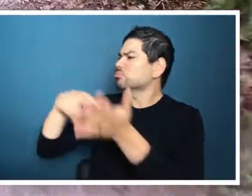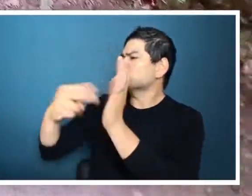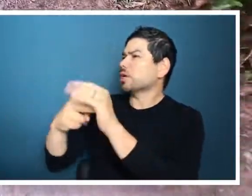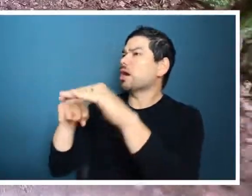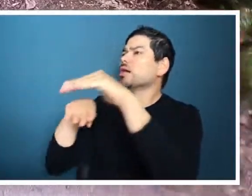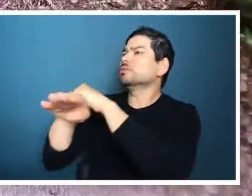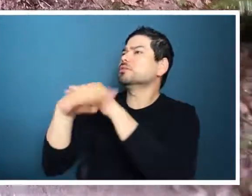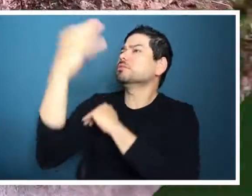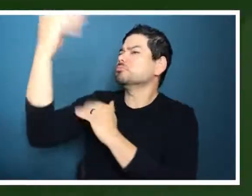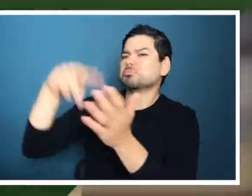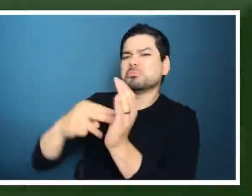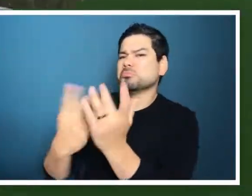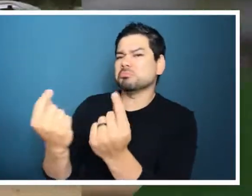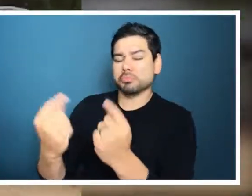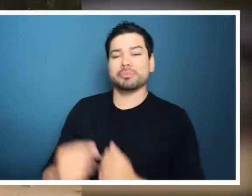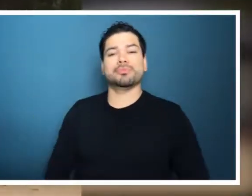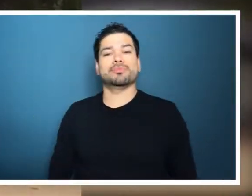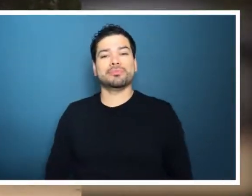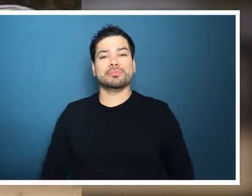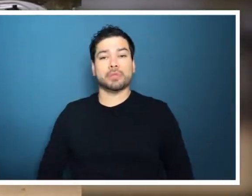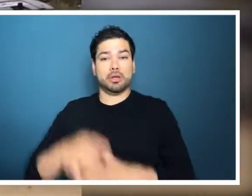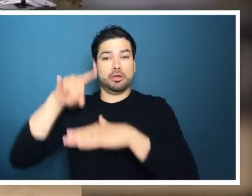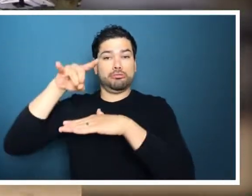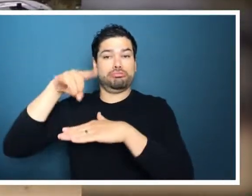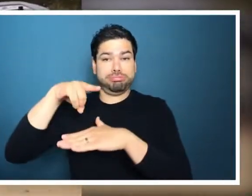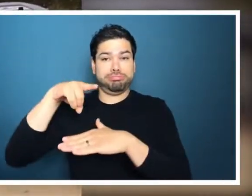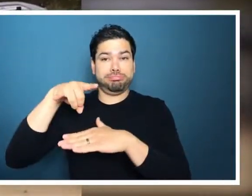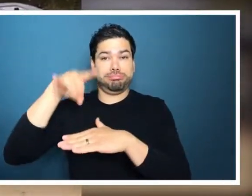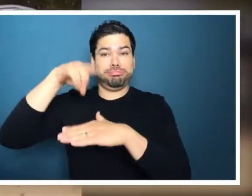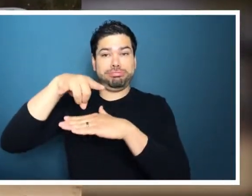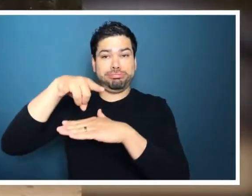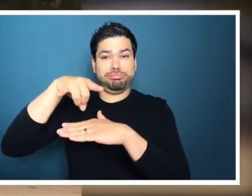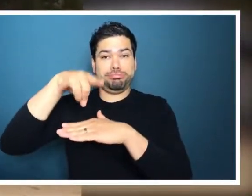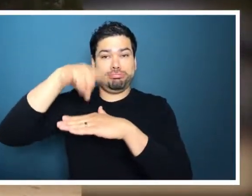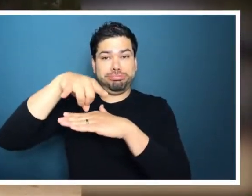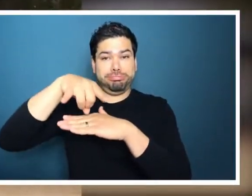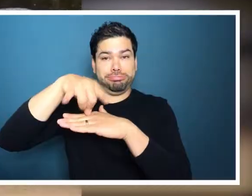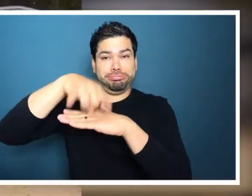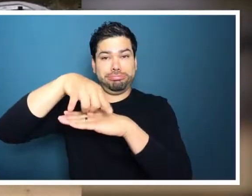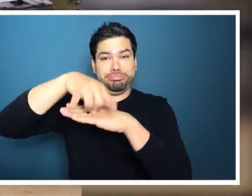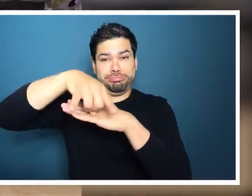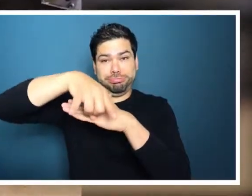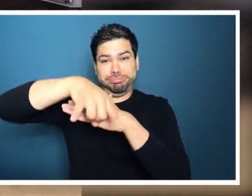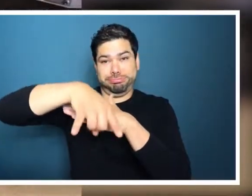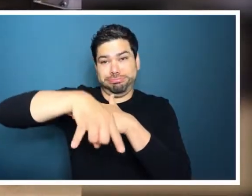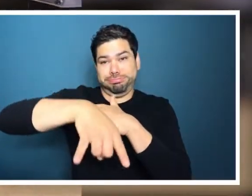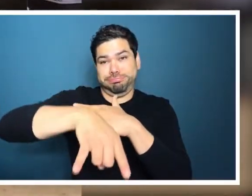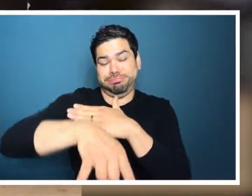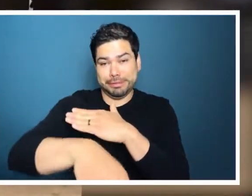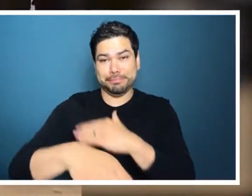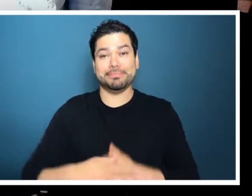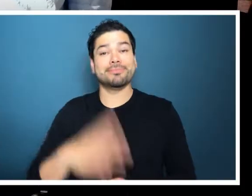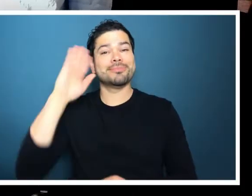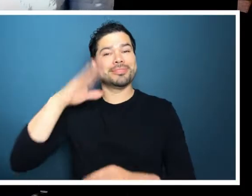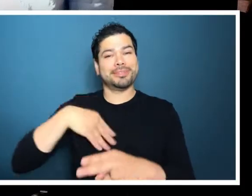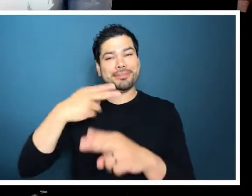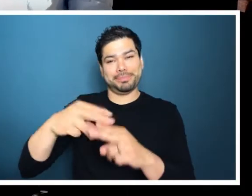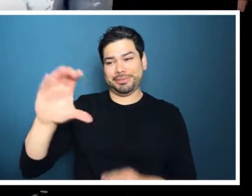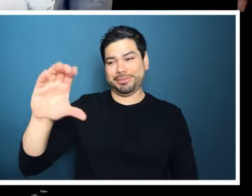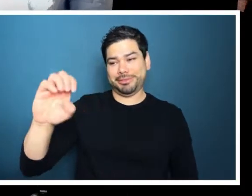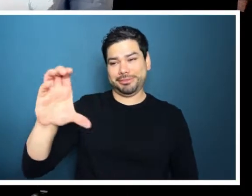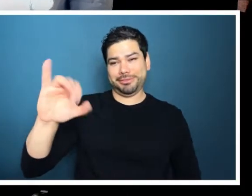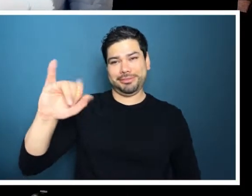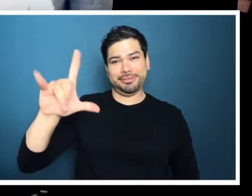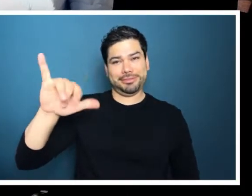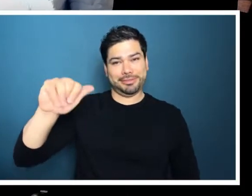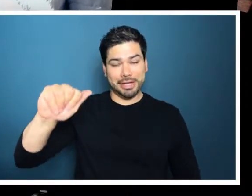the outdoors means to them. A white woman rides a quadricycle down a staircase, toggling the brakes at each step. Cecilia. My name is